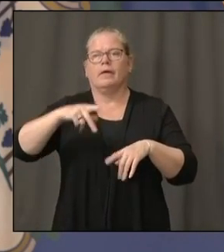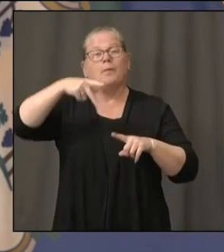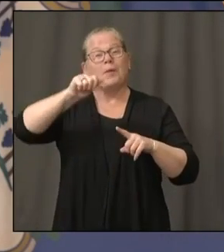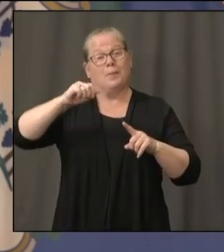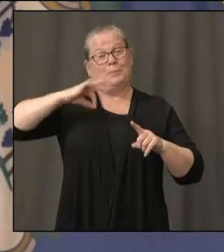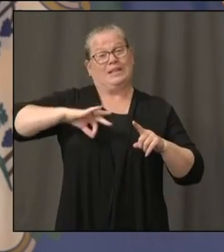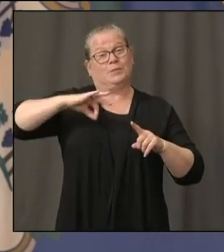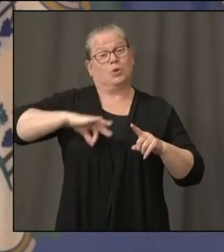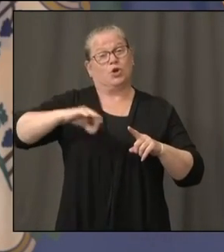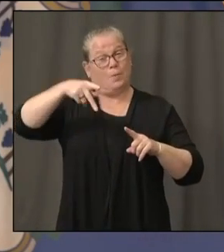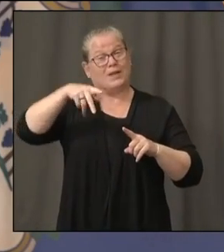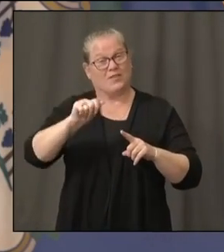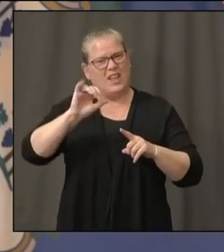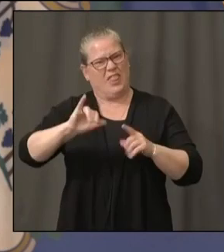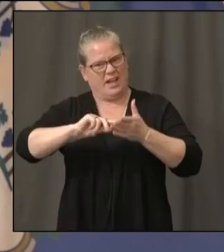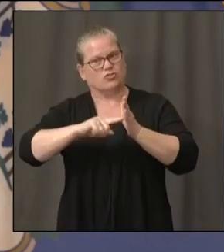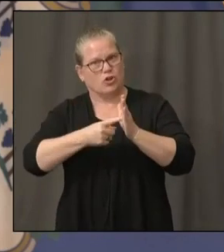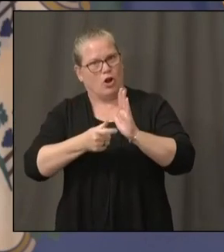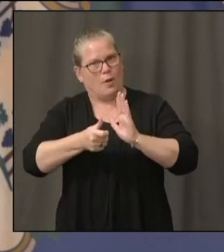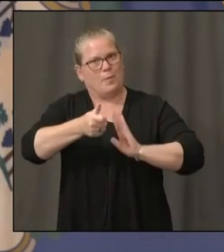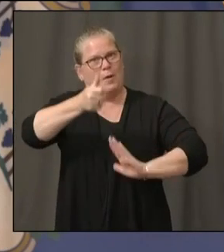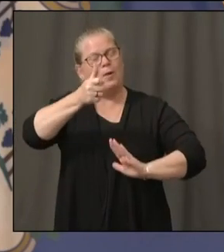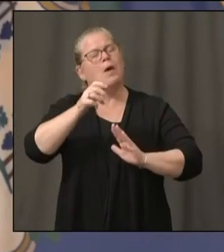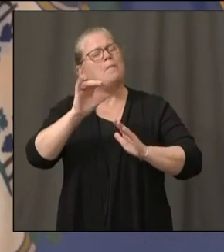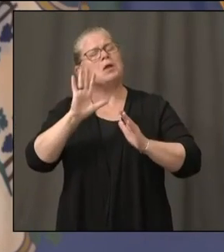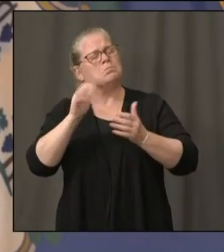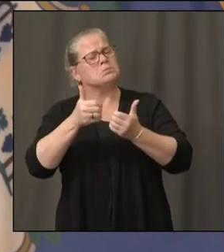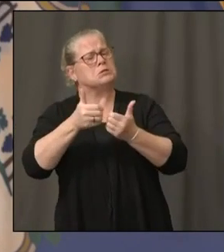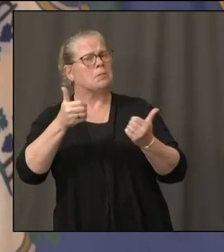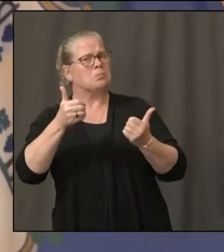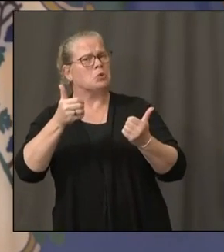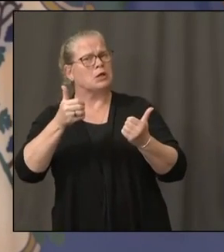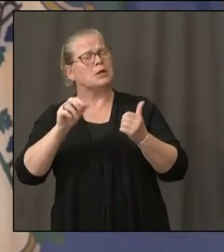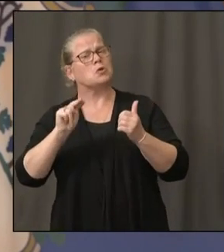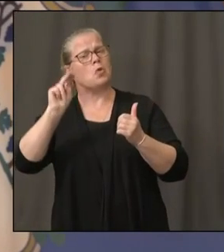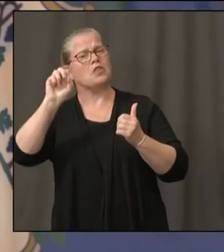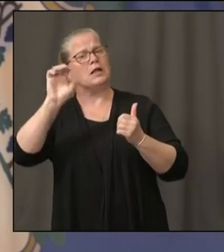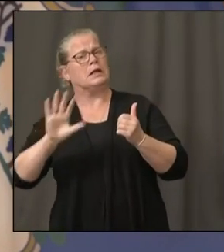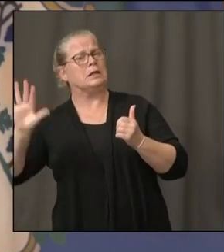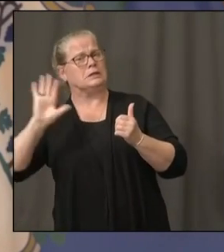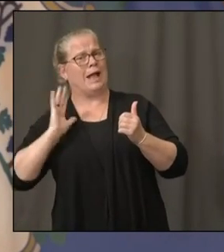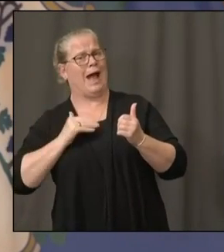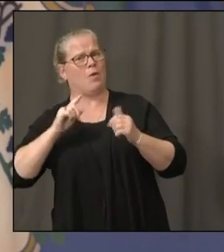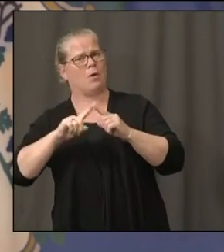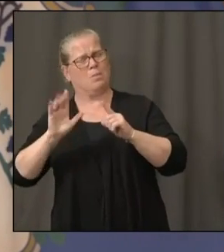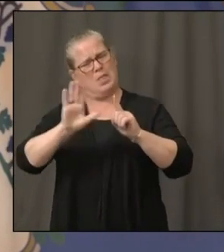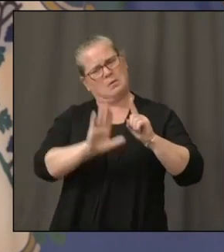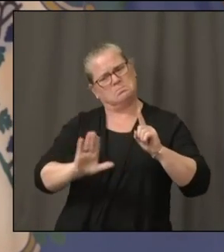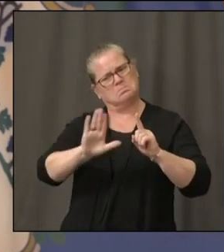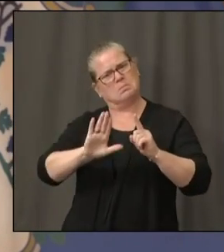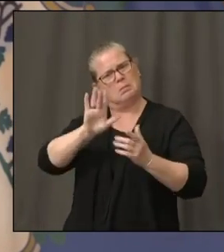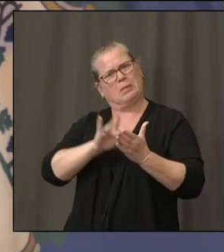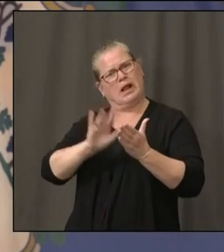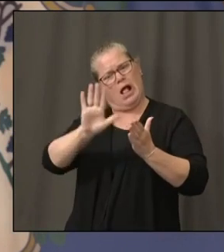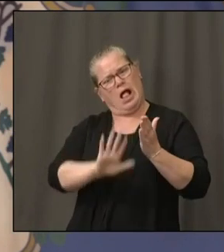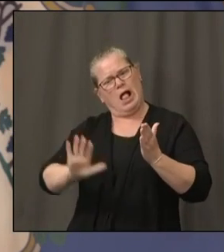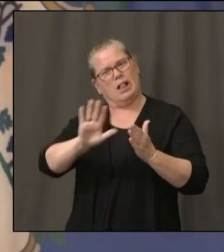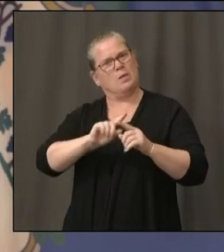you know, the northeast region, but it does show you you still have pockets where you have to be extraordinarily careful.